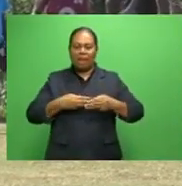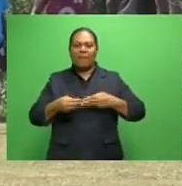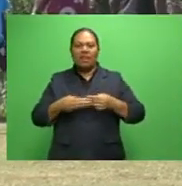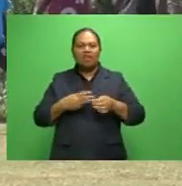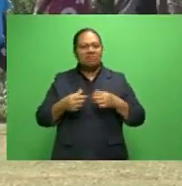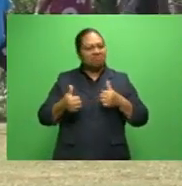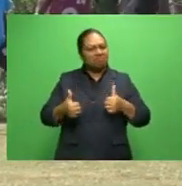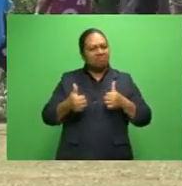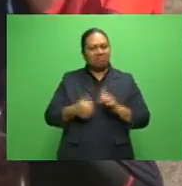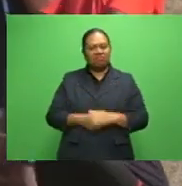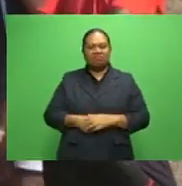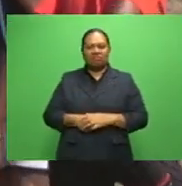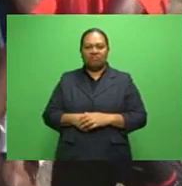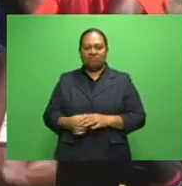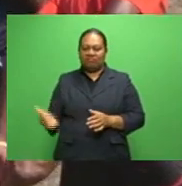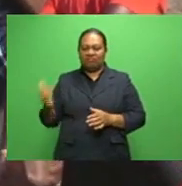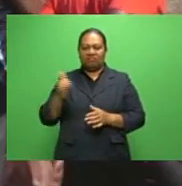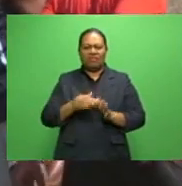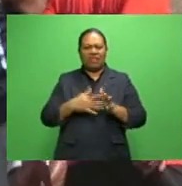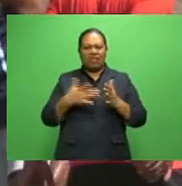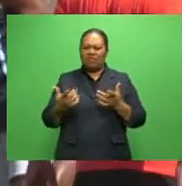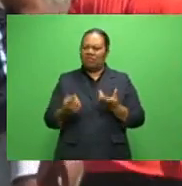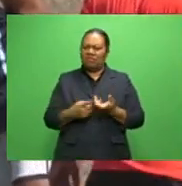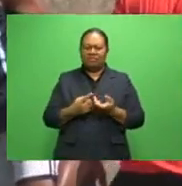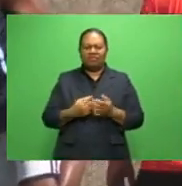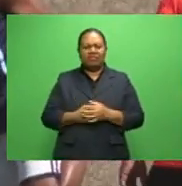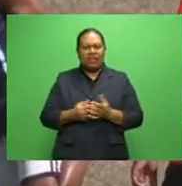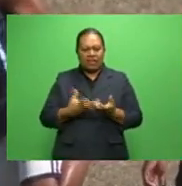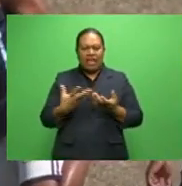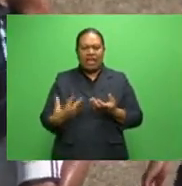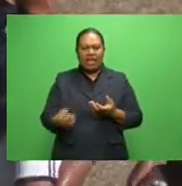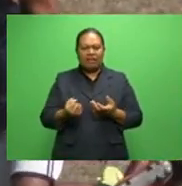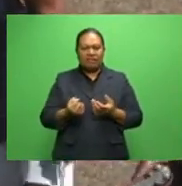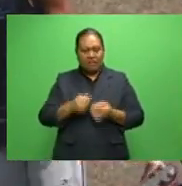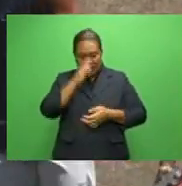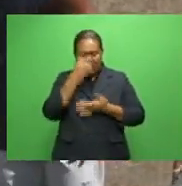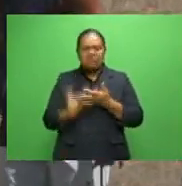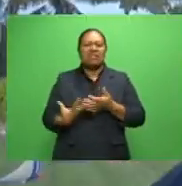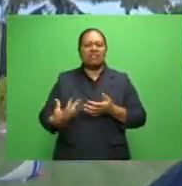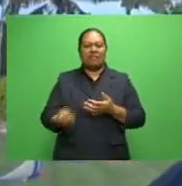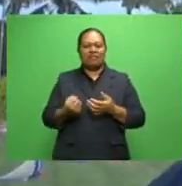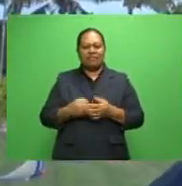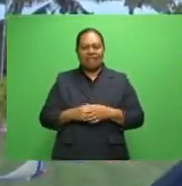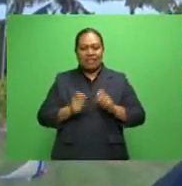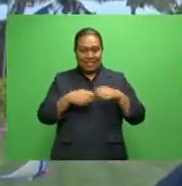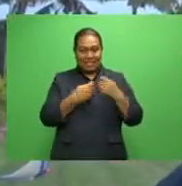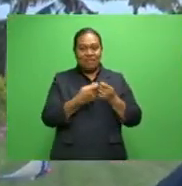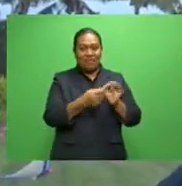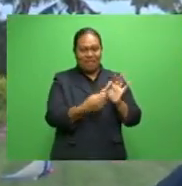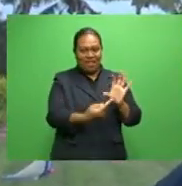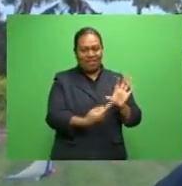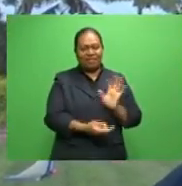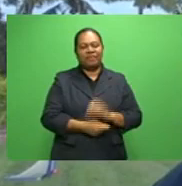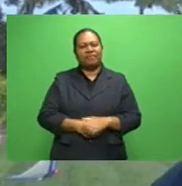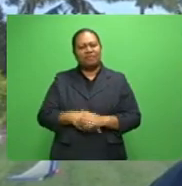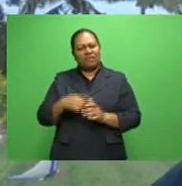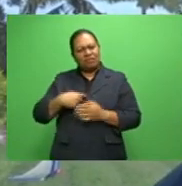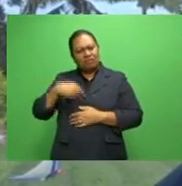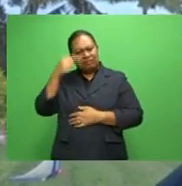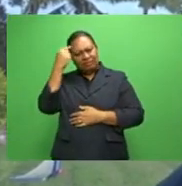They've just came back from all league. So they have this much experience in them, which I think